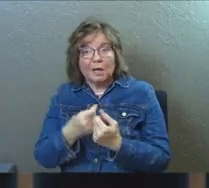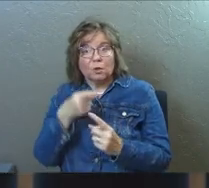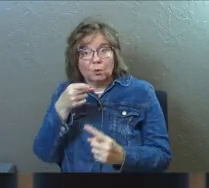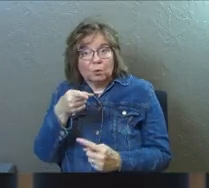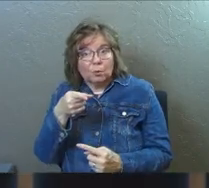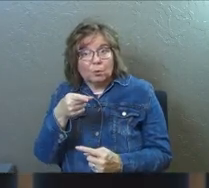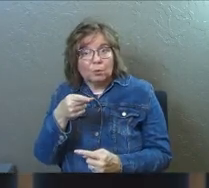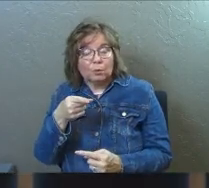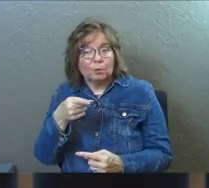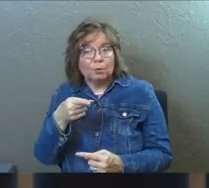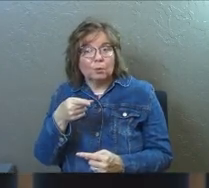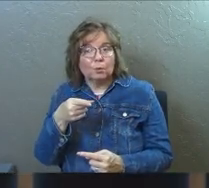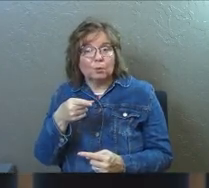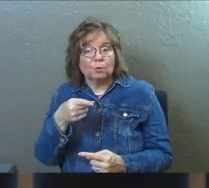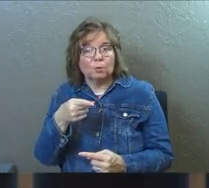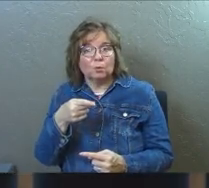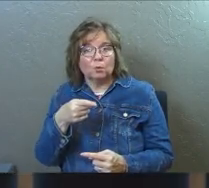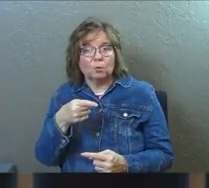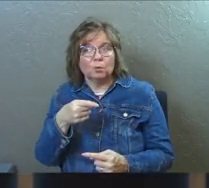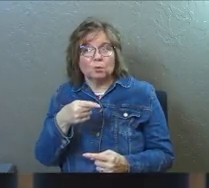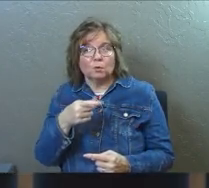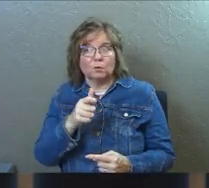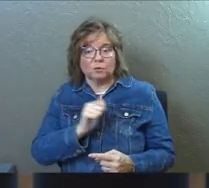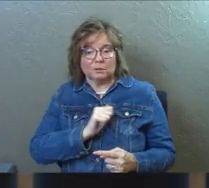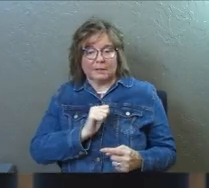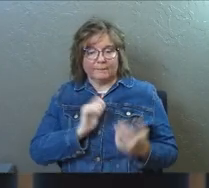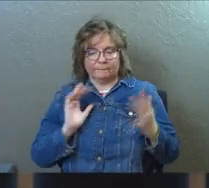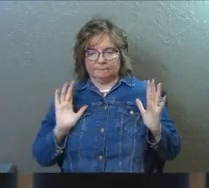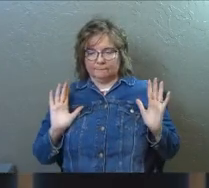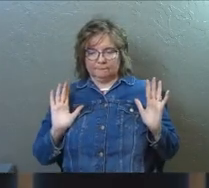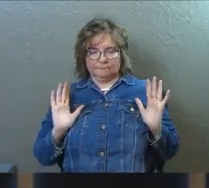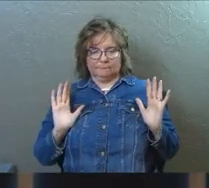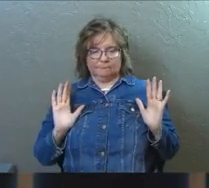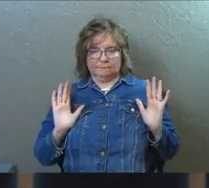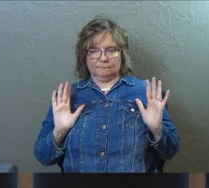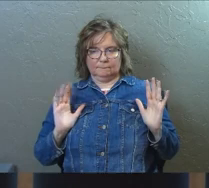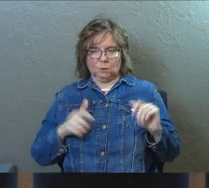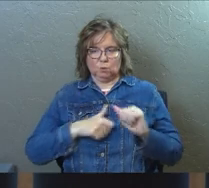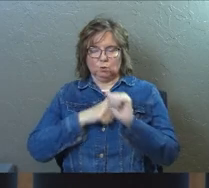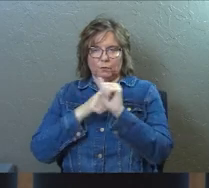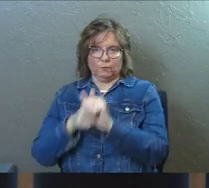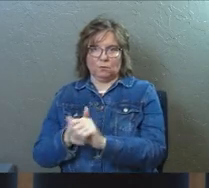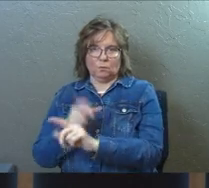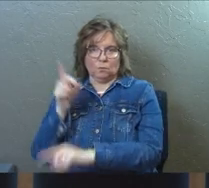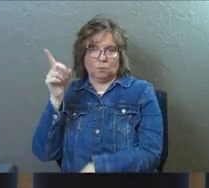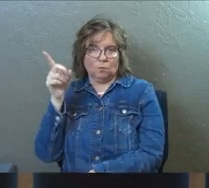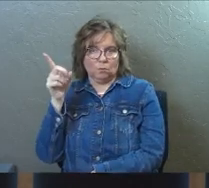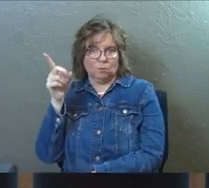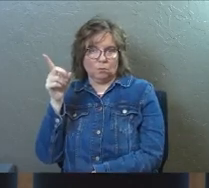you to leave yourself behind and to follow his way.